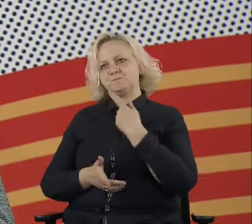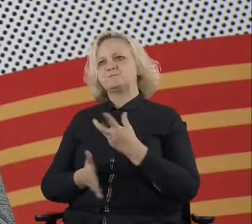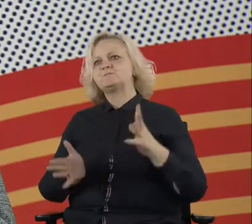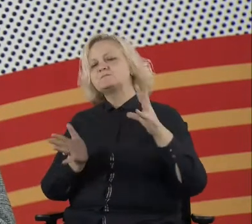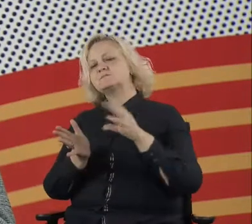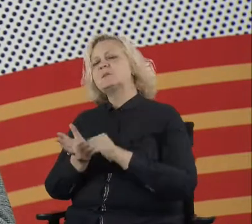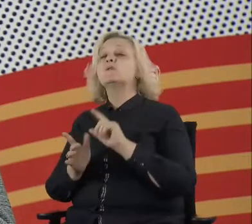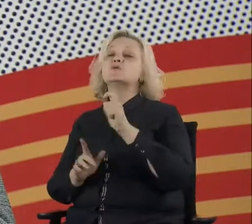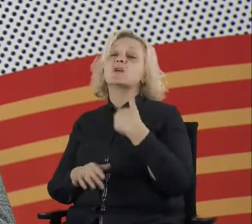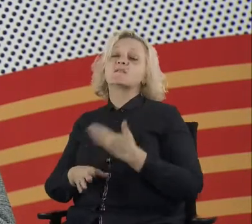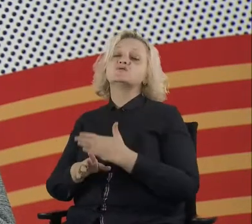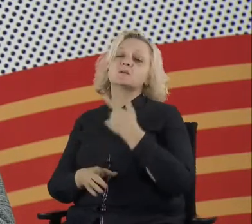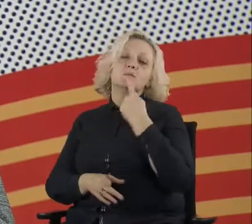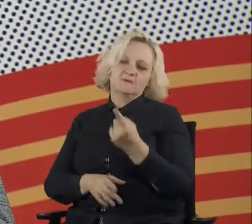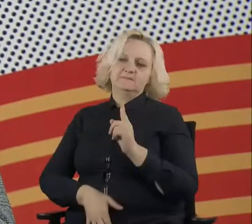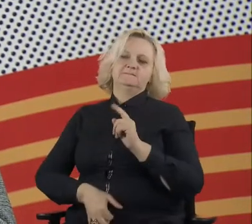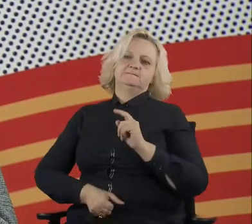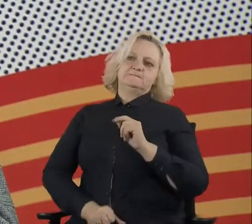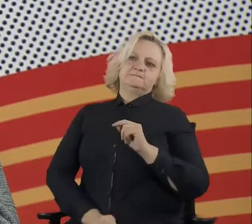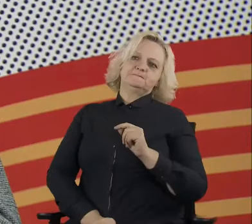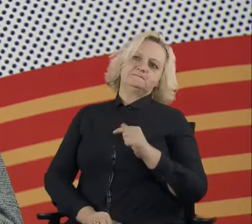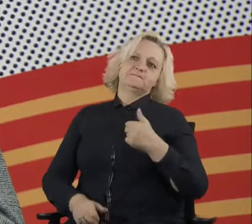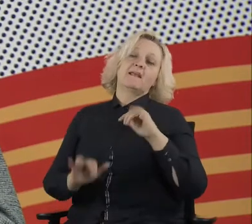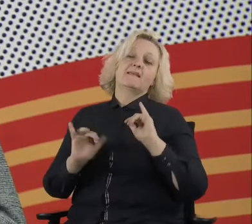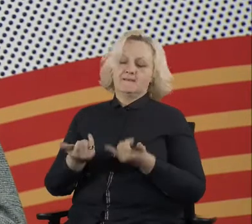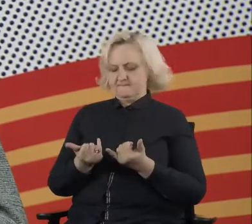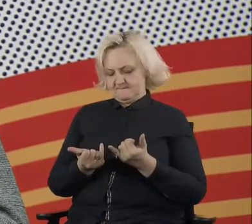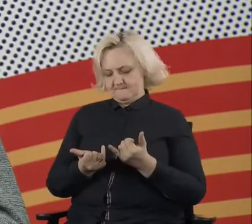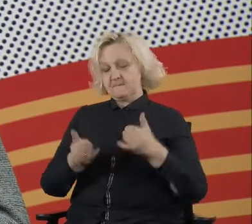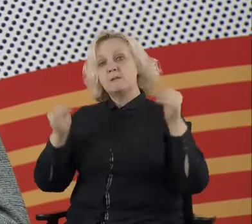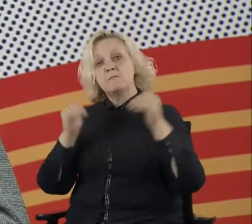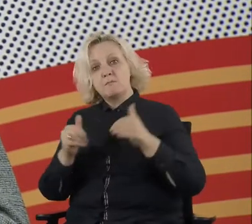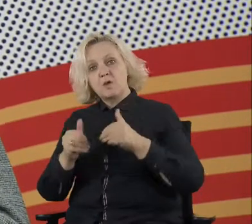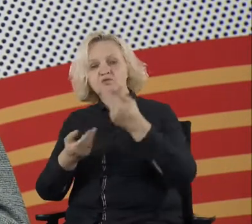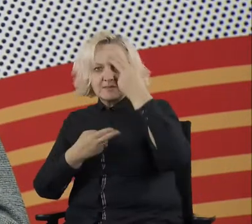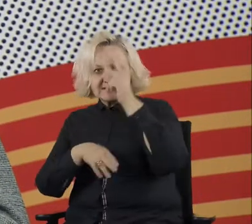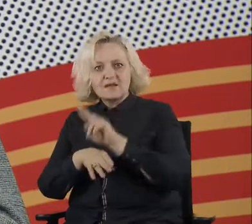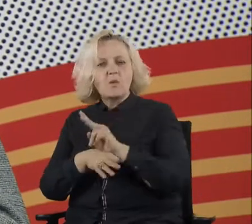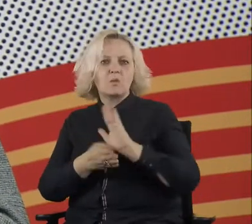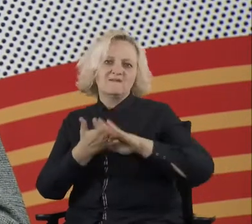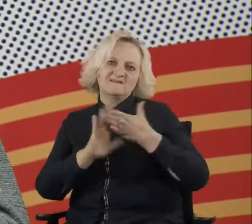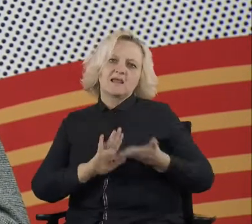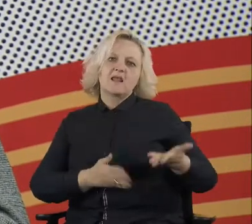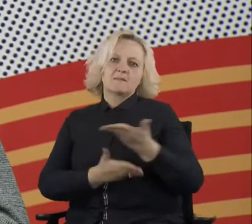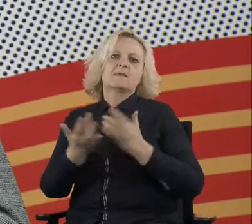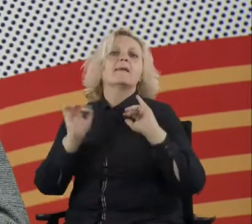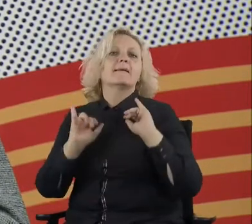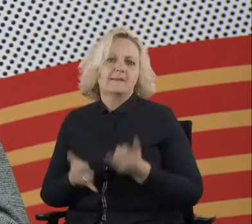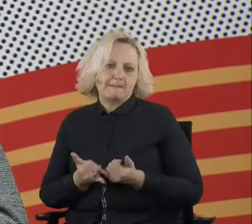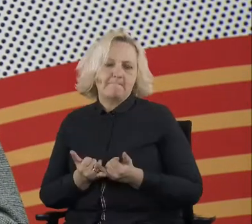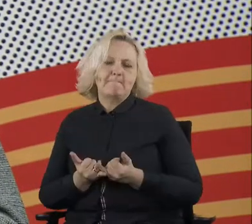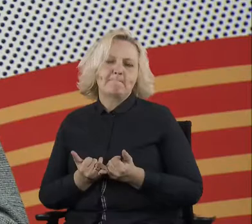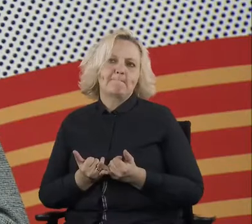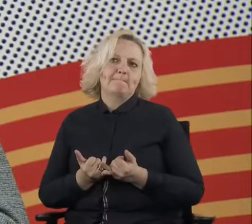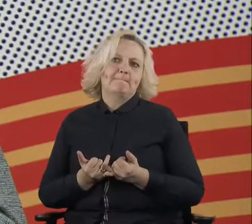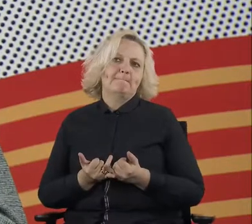how to make it trustable. Like if it's open and it's free, and I mean free now in terms of free